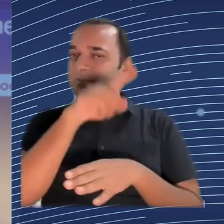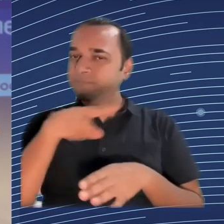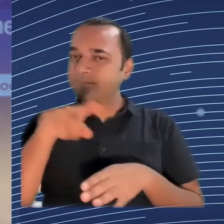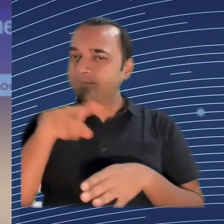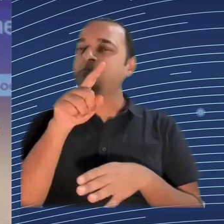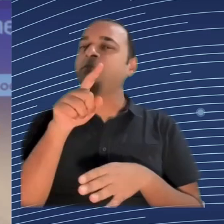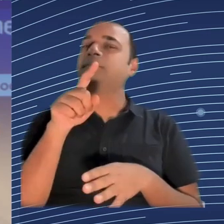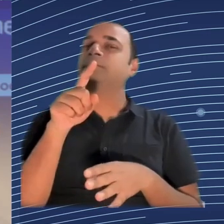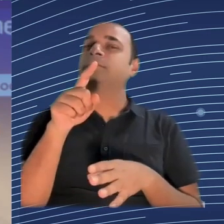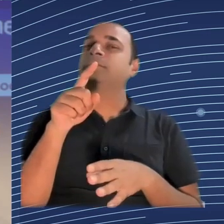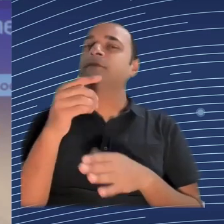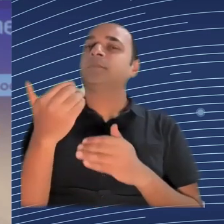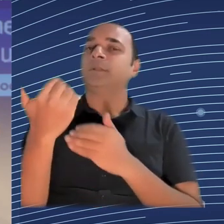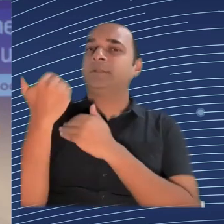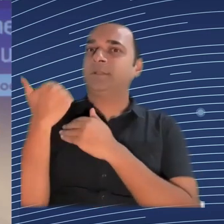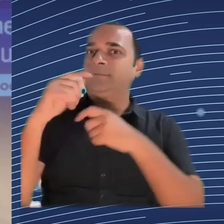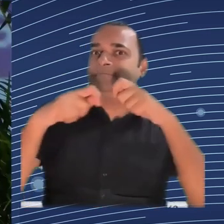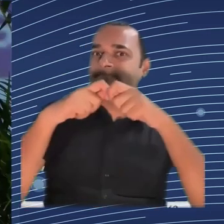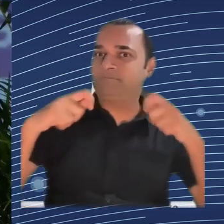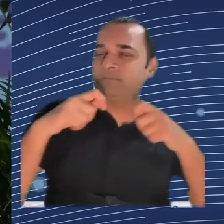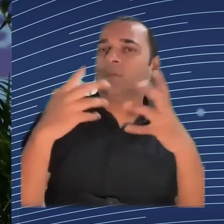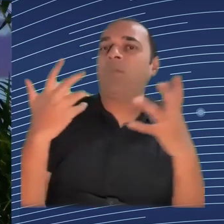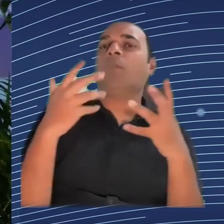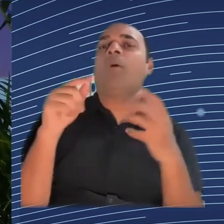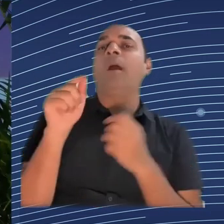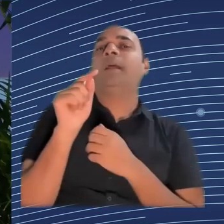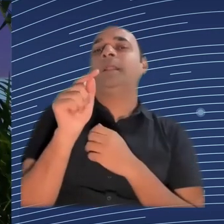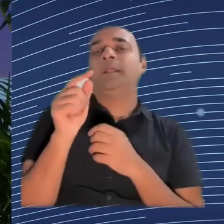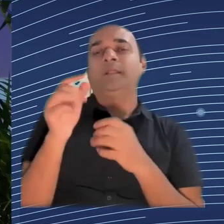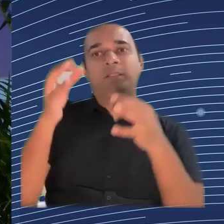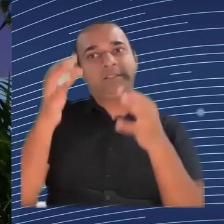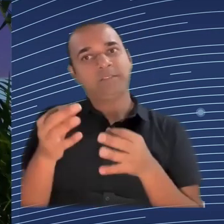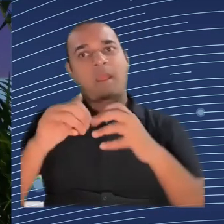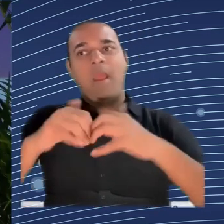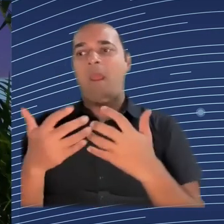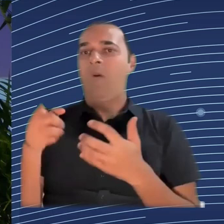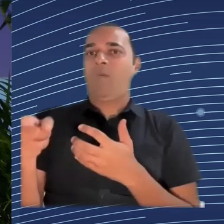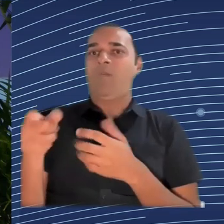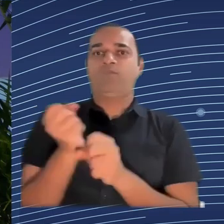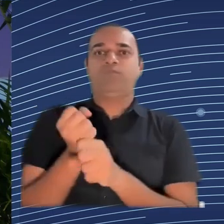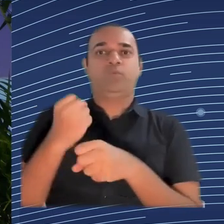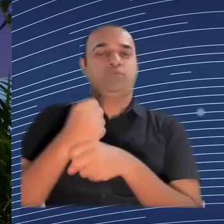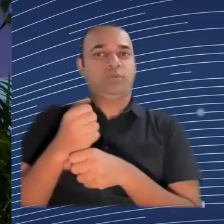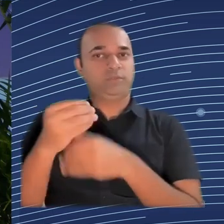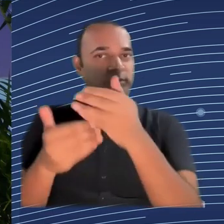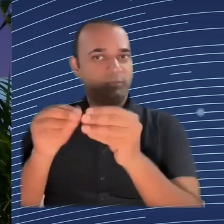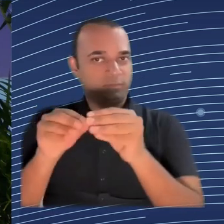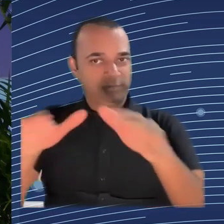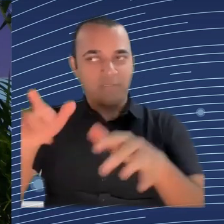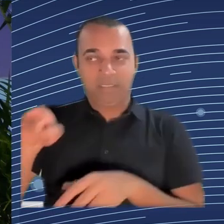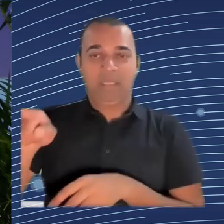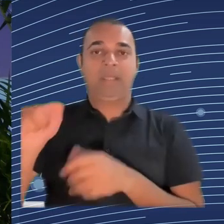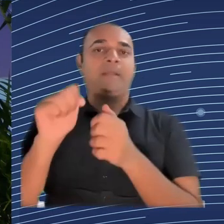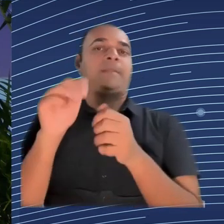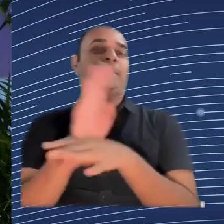to implement it or not. But then, if there are risks for others than the customer directly, and of course,